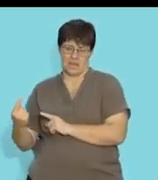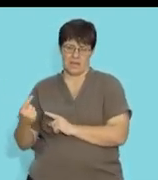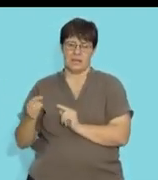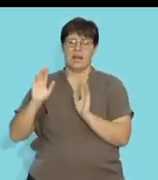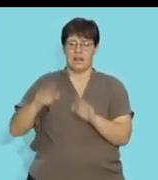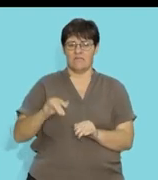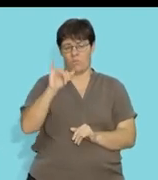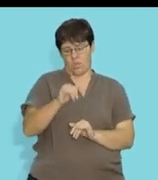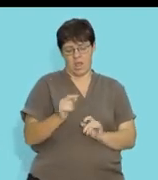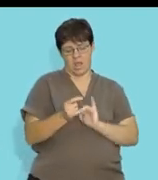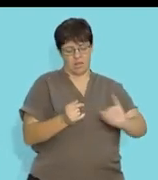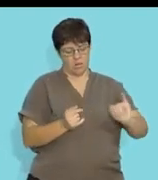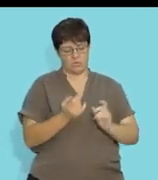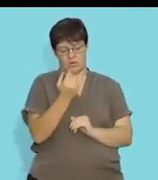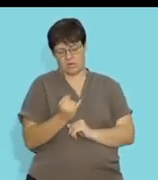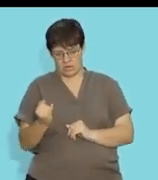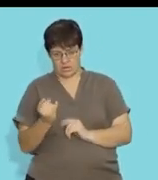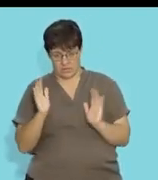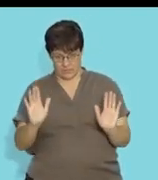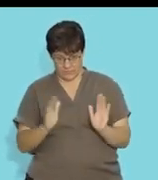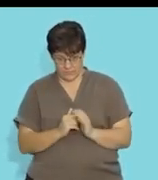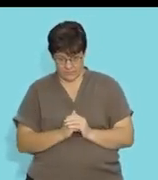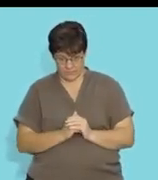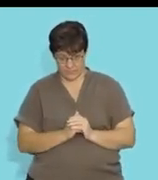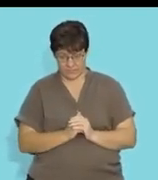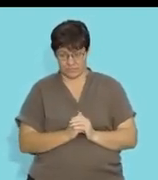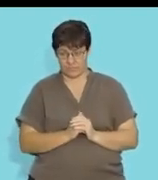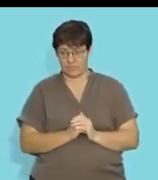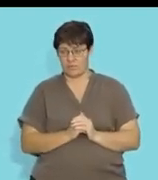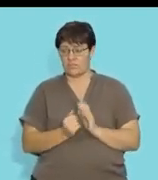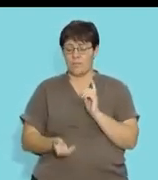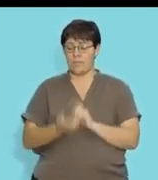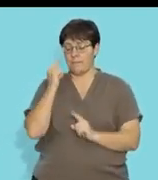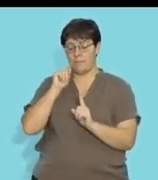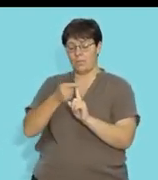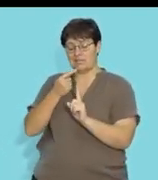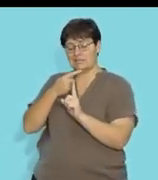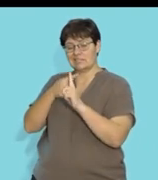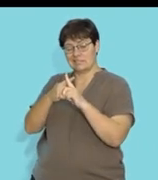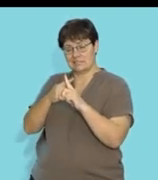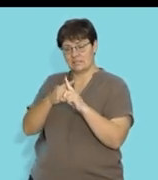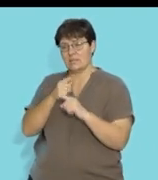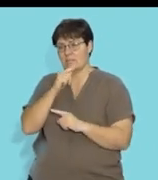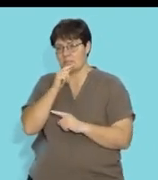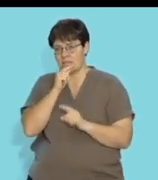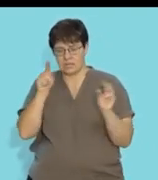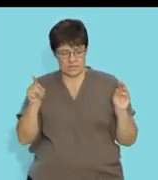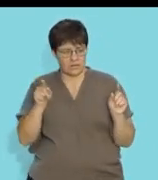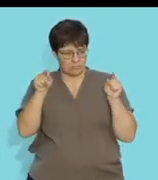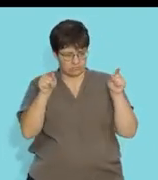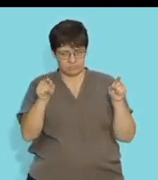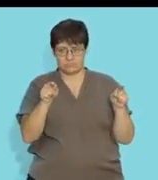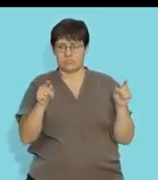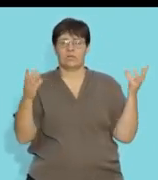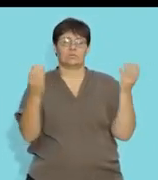letters and leave y on its own. That's how I got those two equations. For me to find this point, it means I must equate